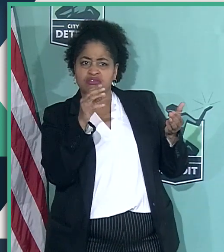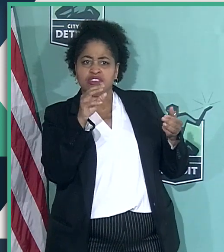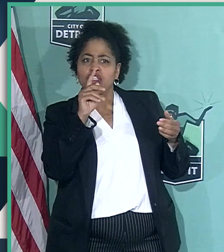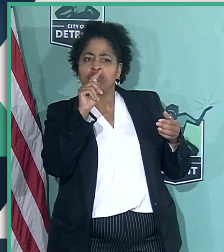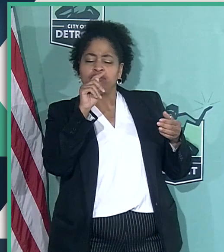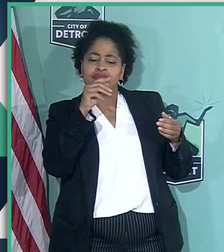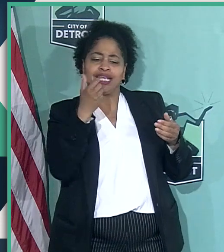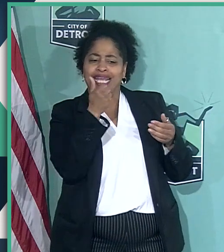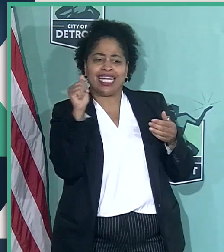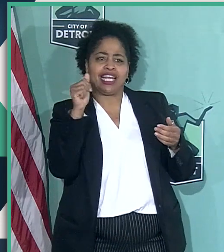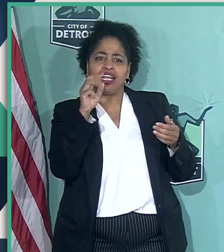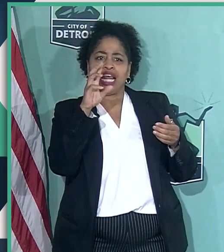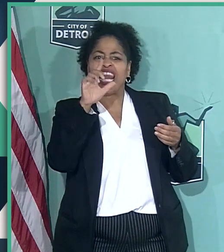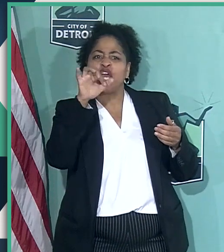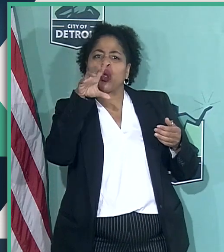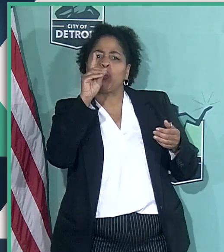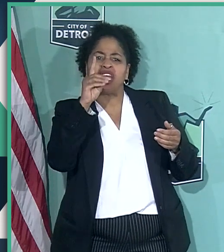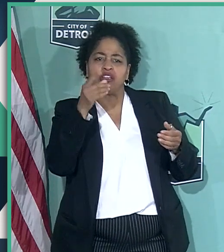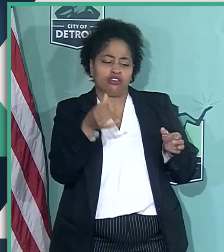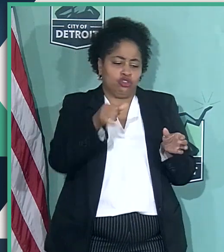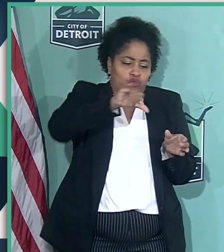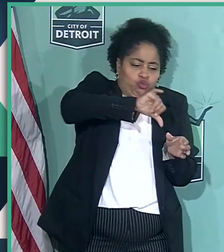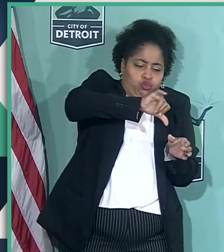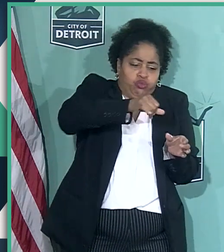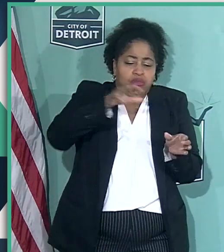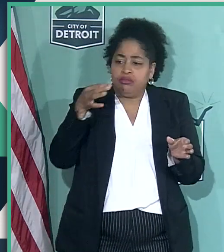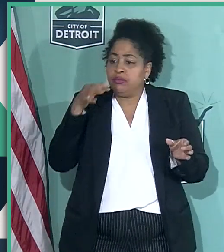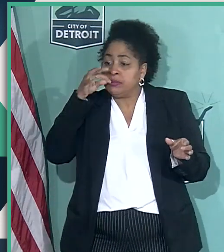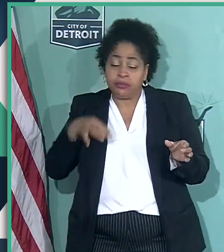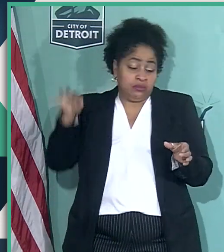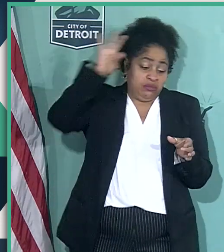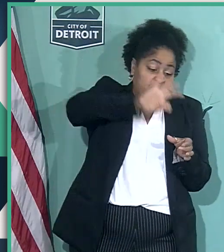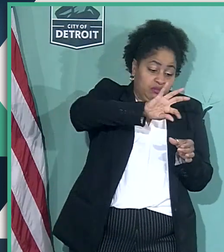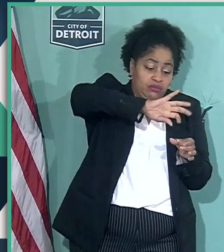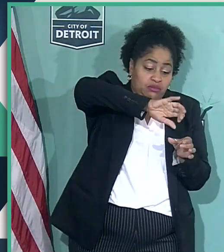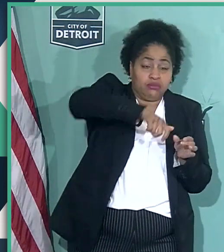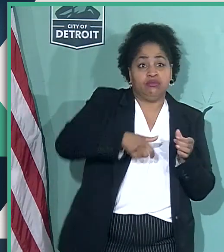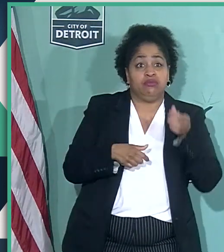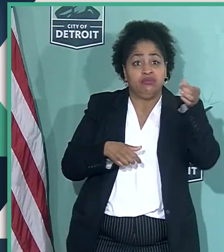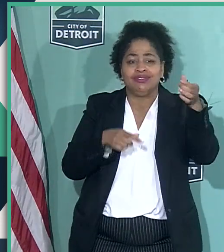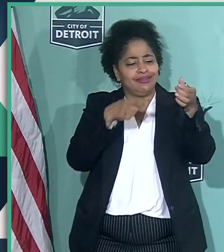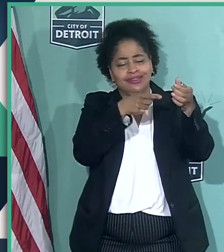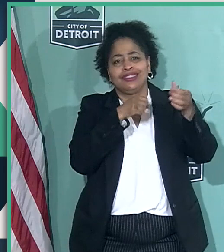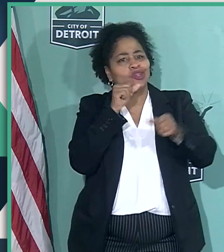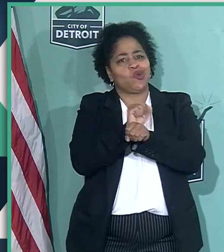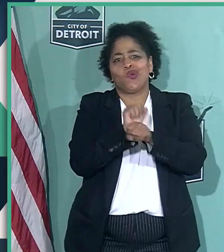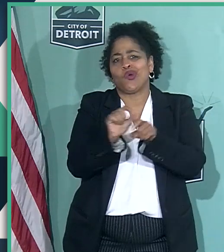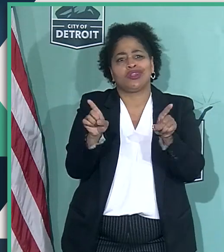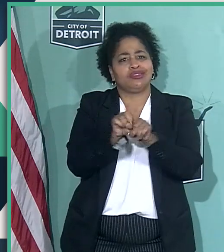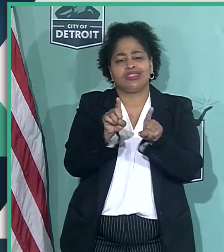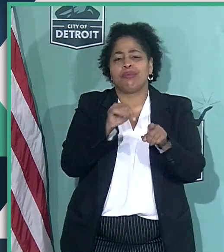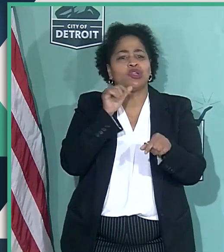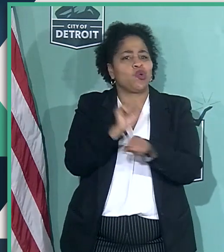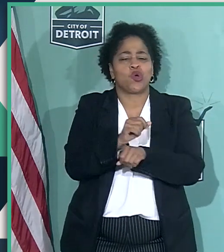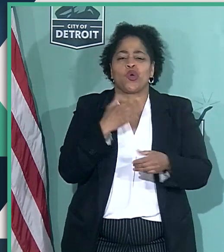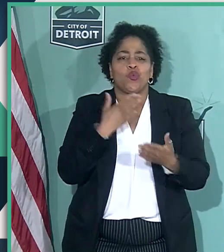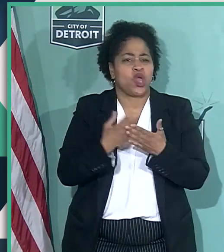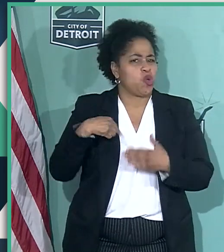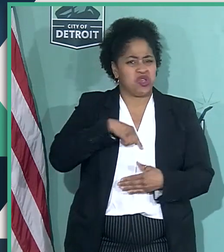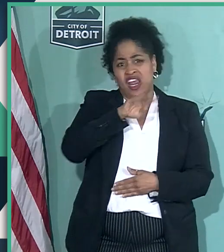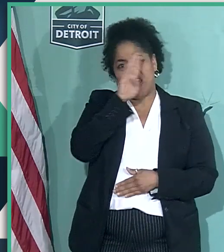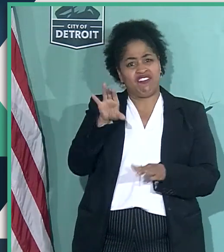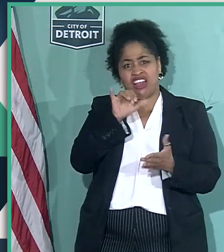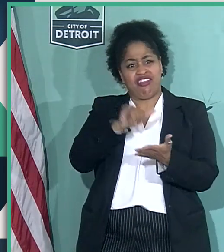transport, that they don't work as well, which we have never done. But we did our own test. And more than that,